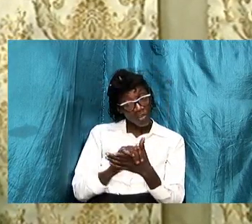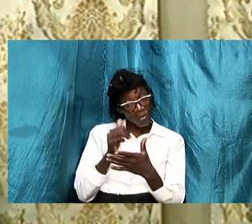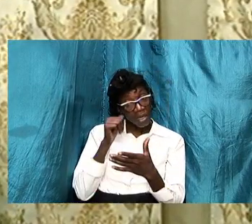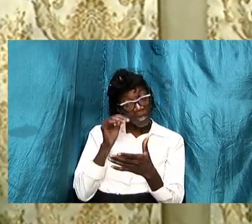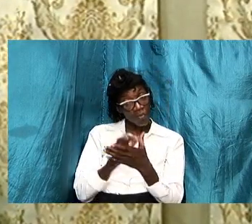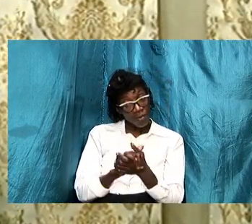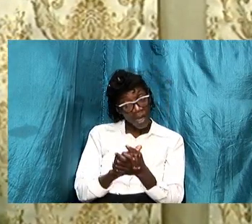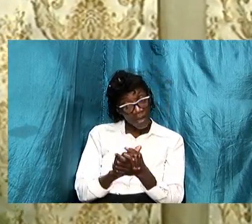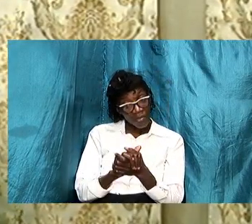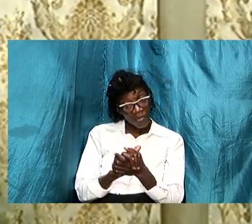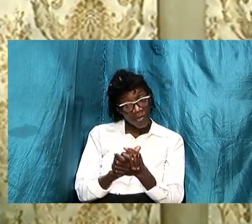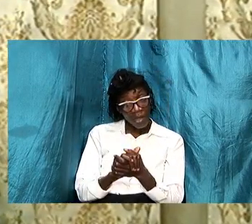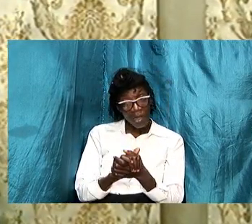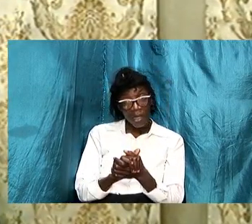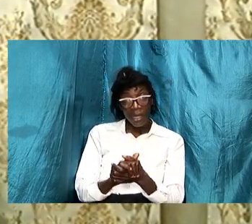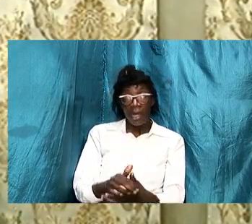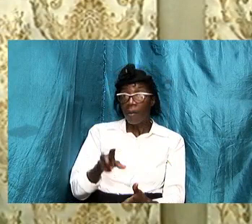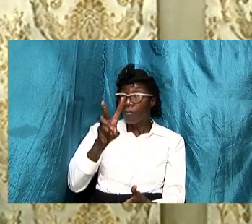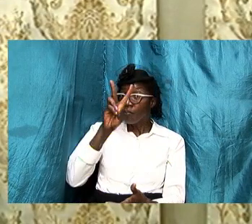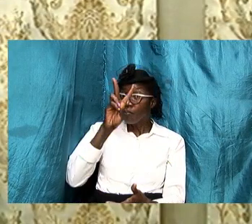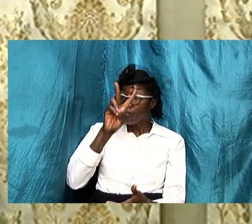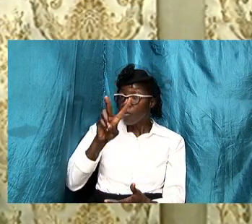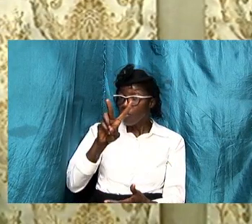in both instances